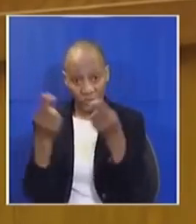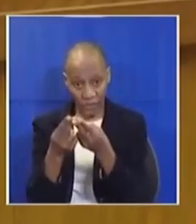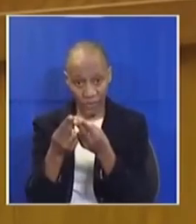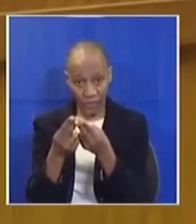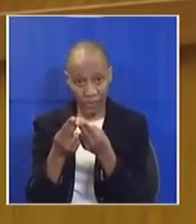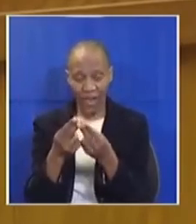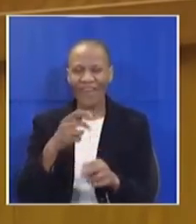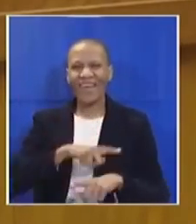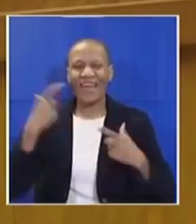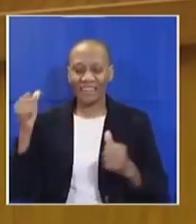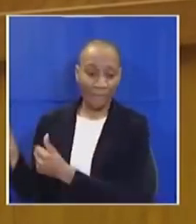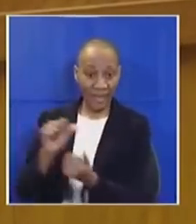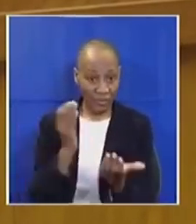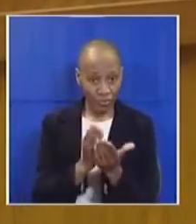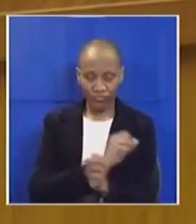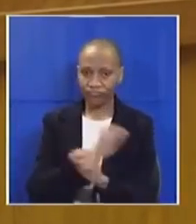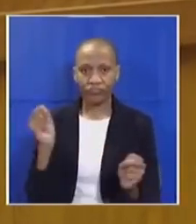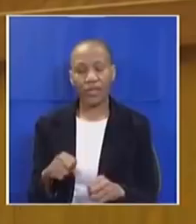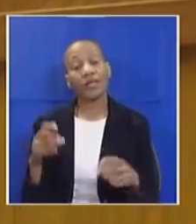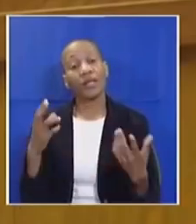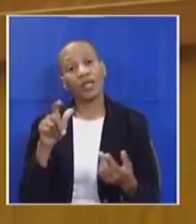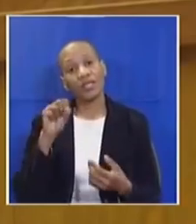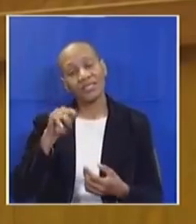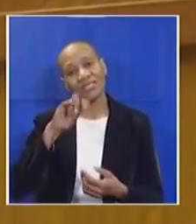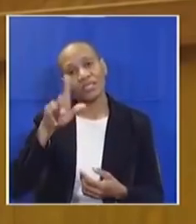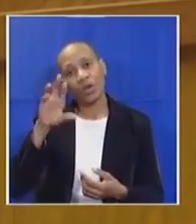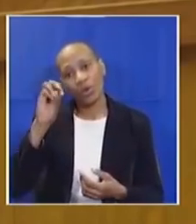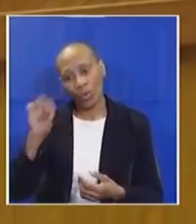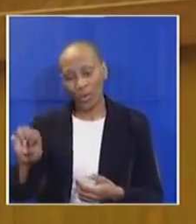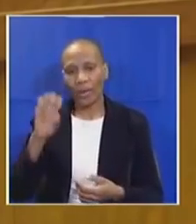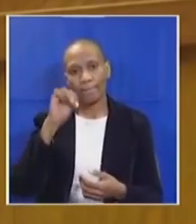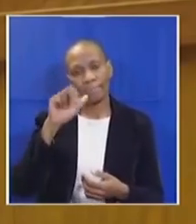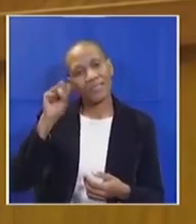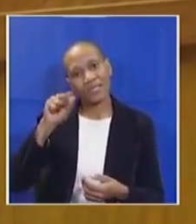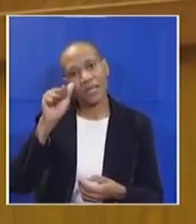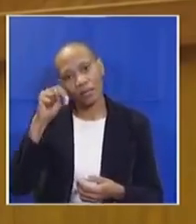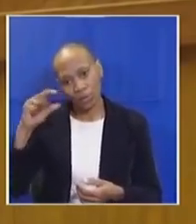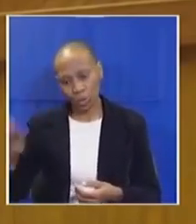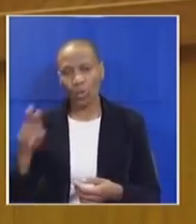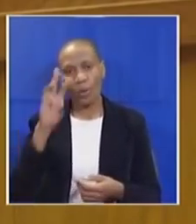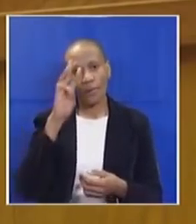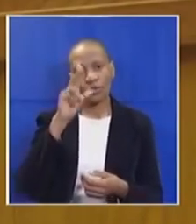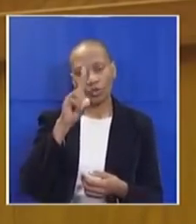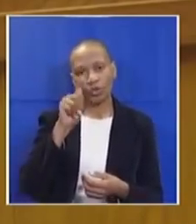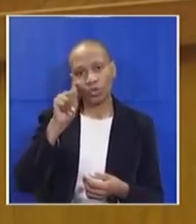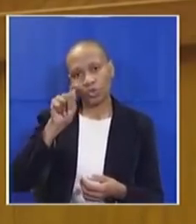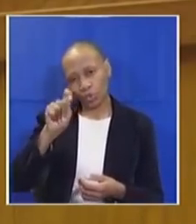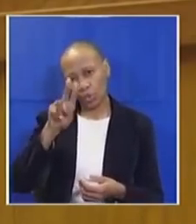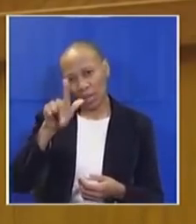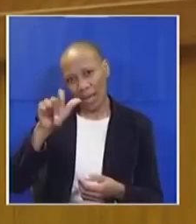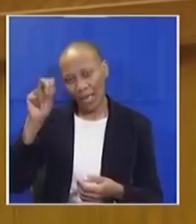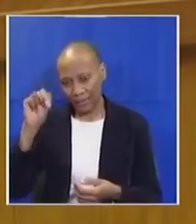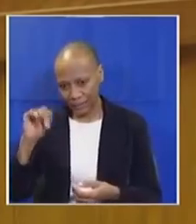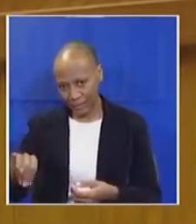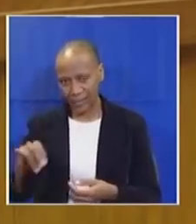for life. Surprise Silowe, Wandile Masango, Tulani Masilela, Mangaliso Sambo, students at